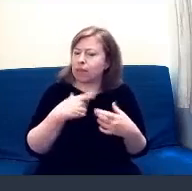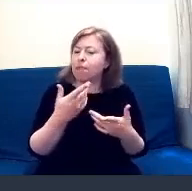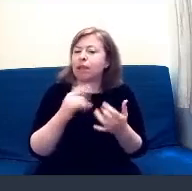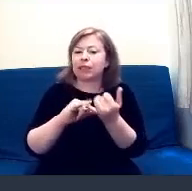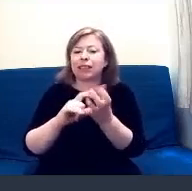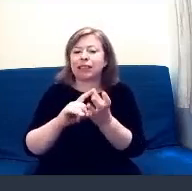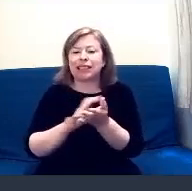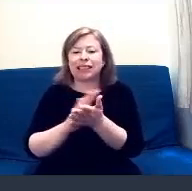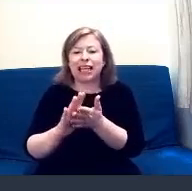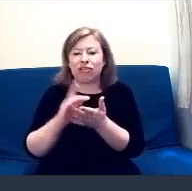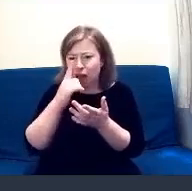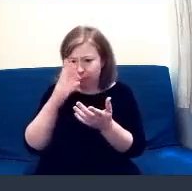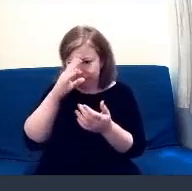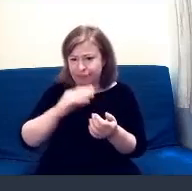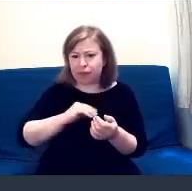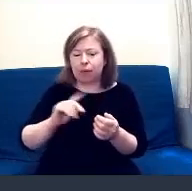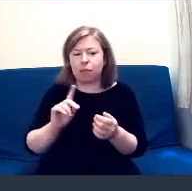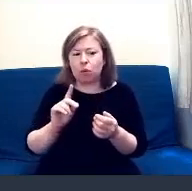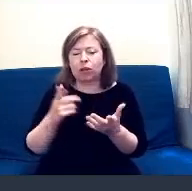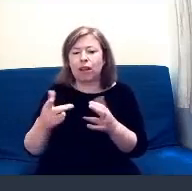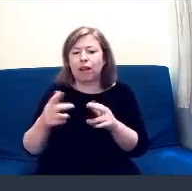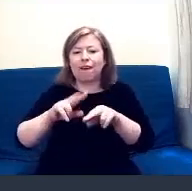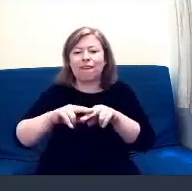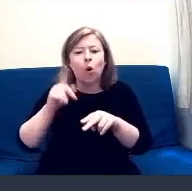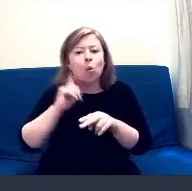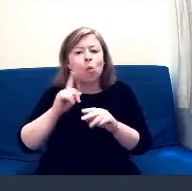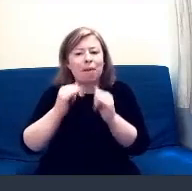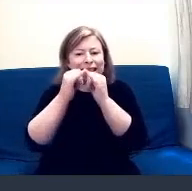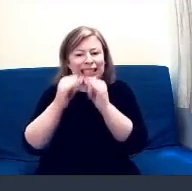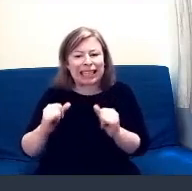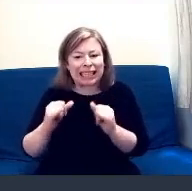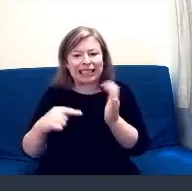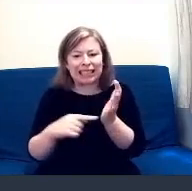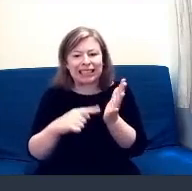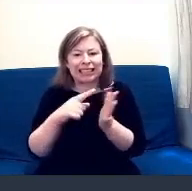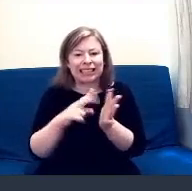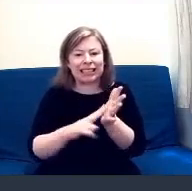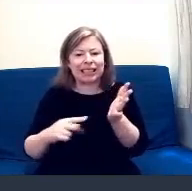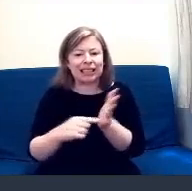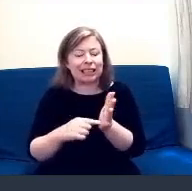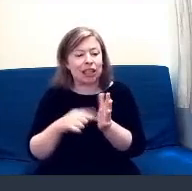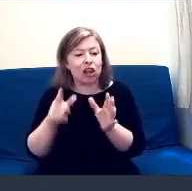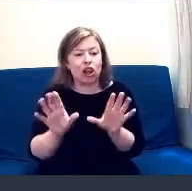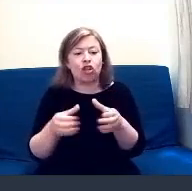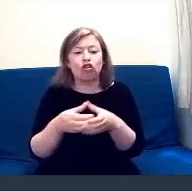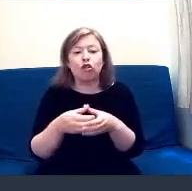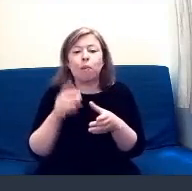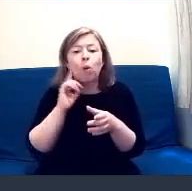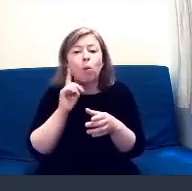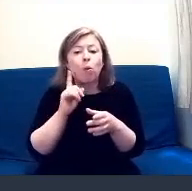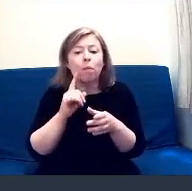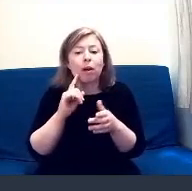Five Women's Tent actually was a group that went online on the 23rd of March. It was basically